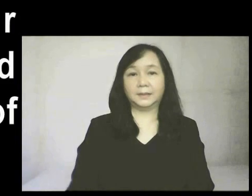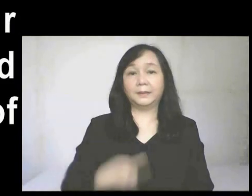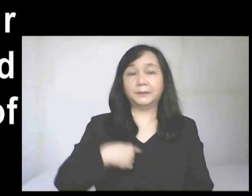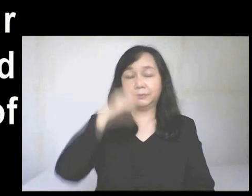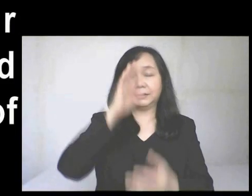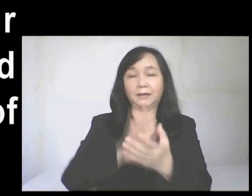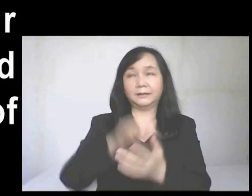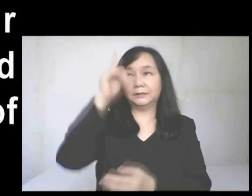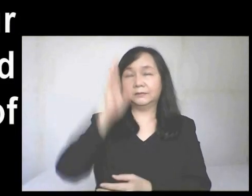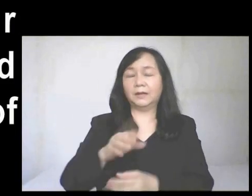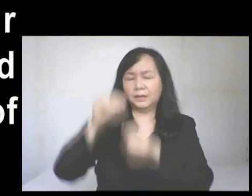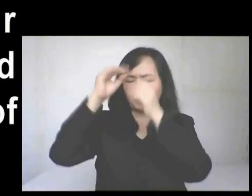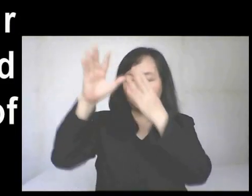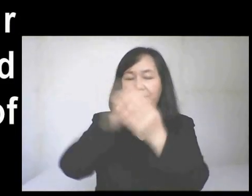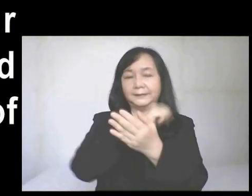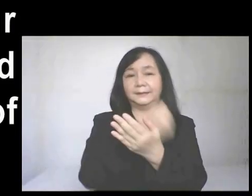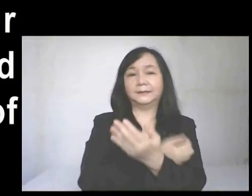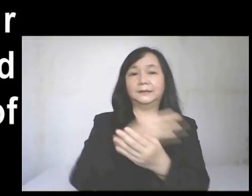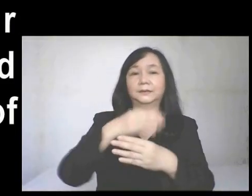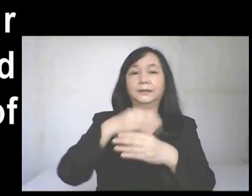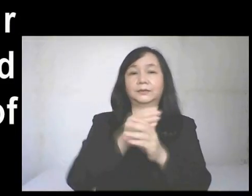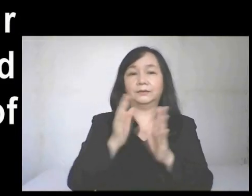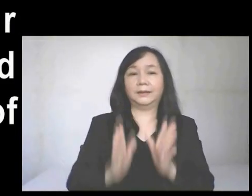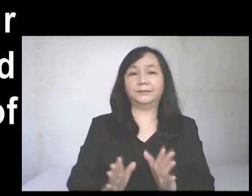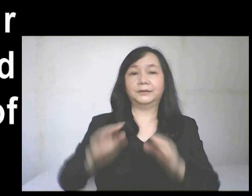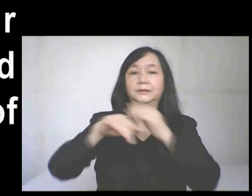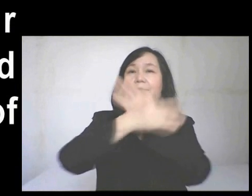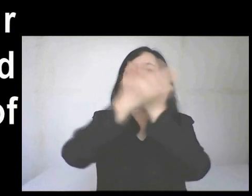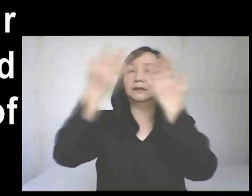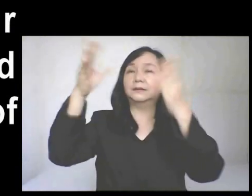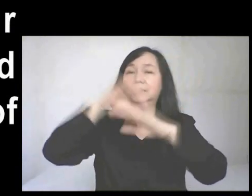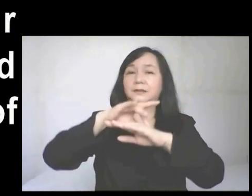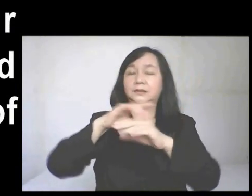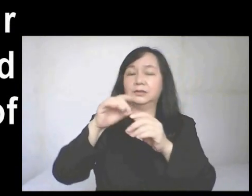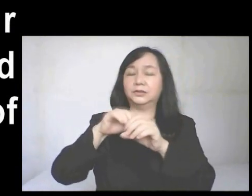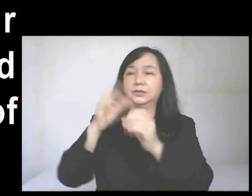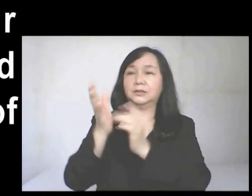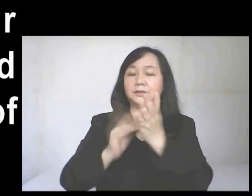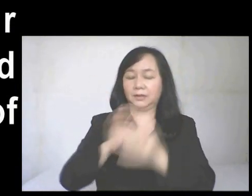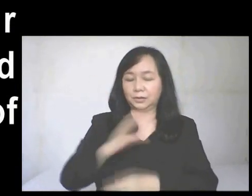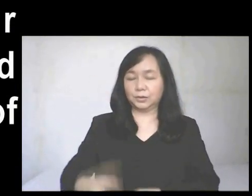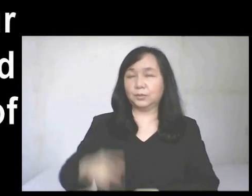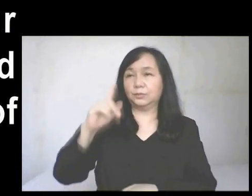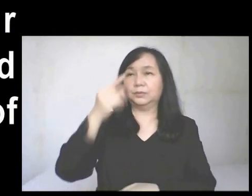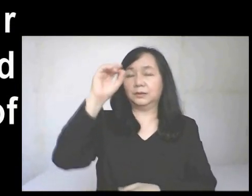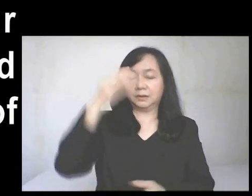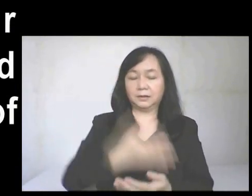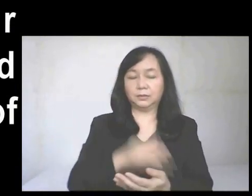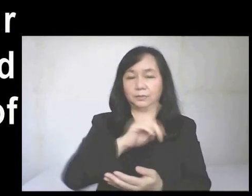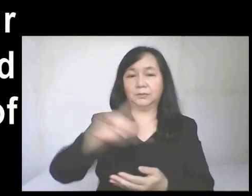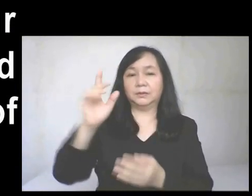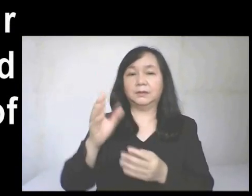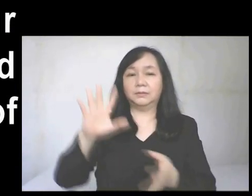I believe in God, the Father Almighty, Creator of heaven and earth, and in Jesus Christ, His only Son,